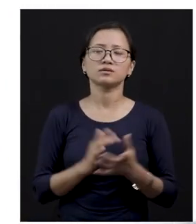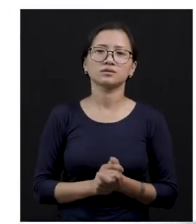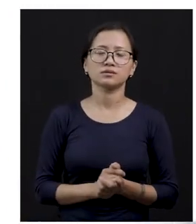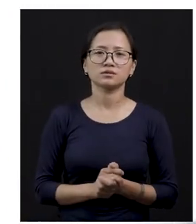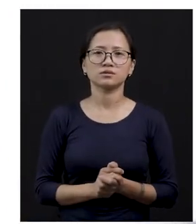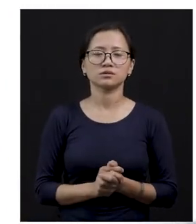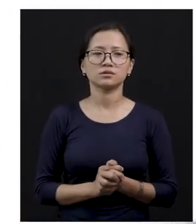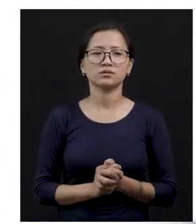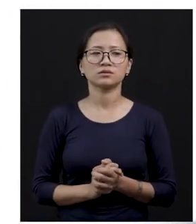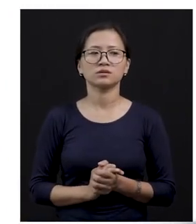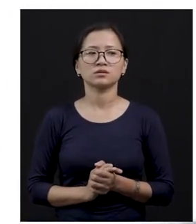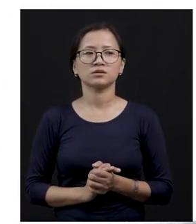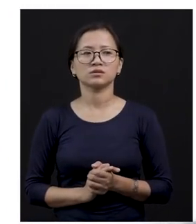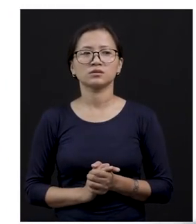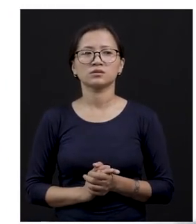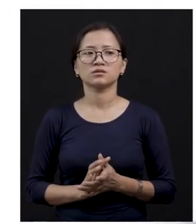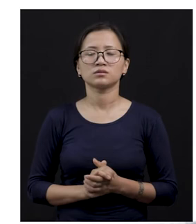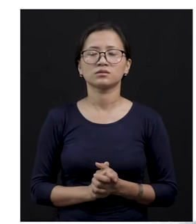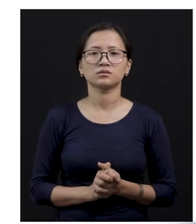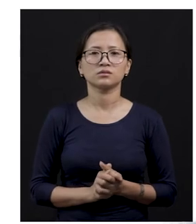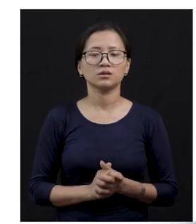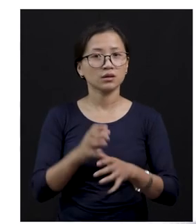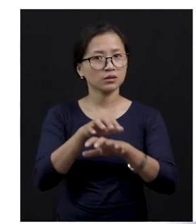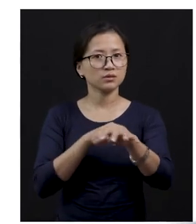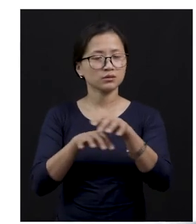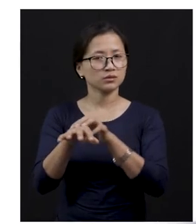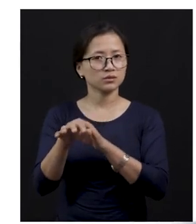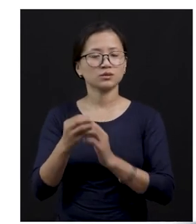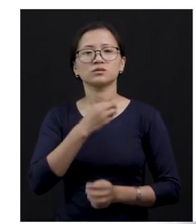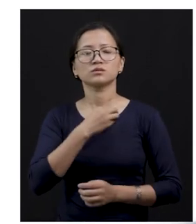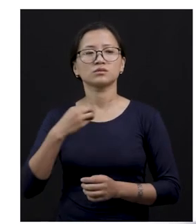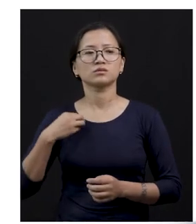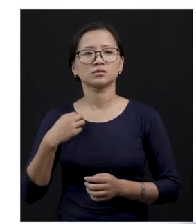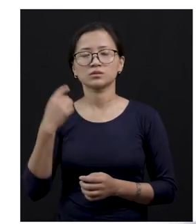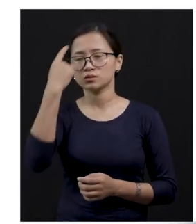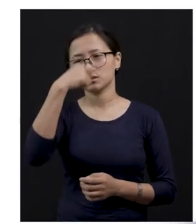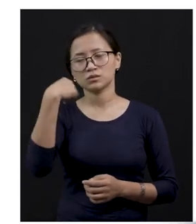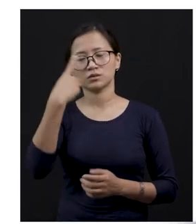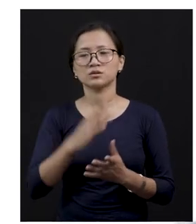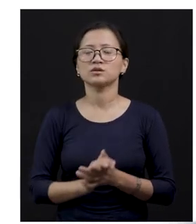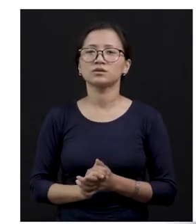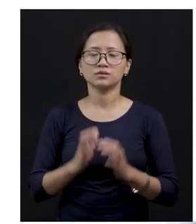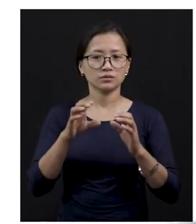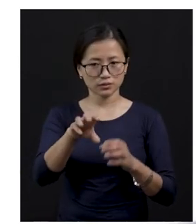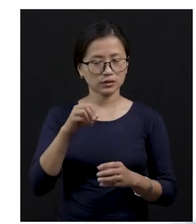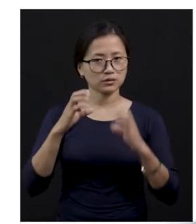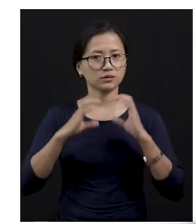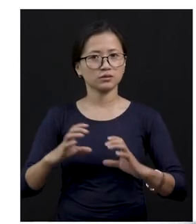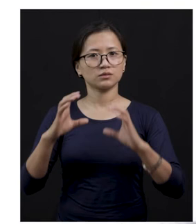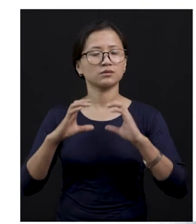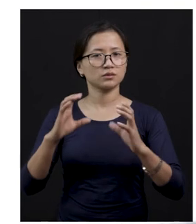Animal doctors are called what, children? See, the doctor who takes care of animals